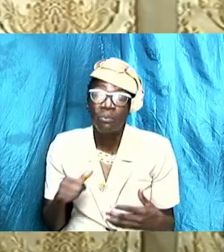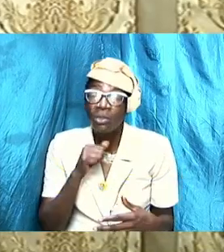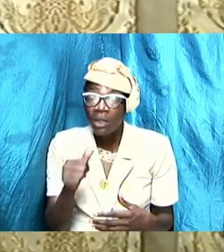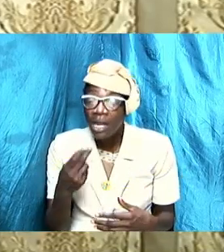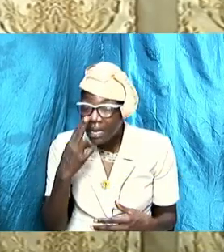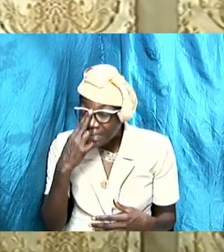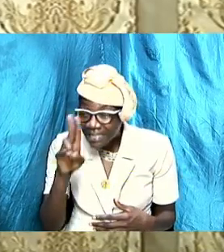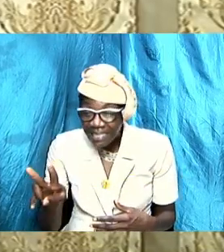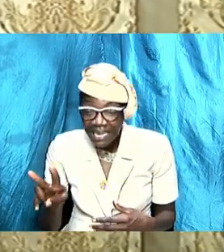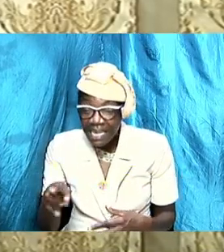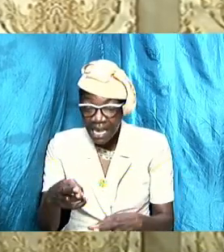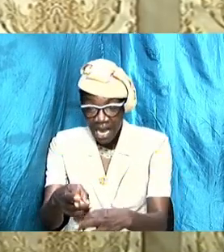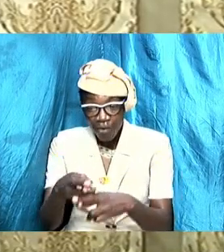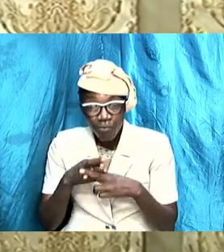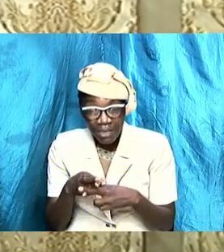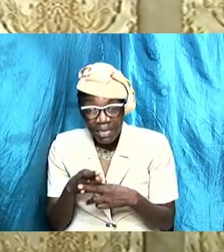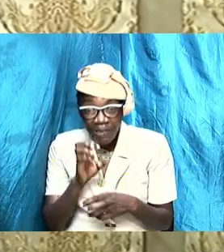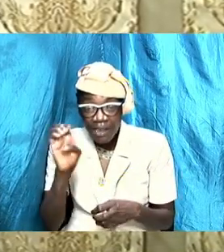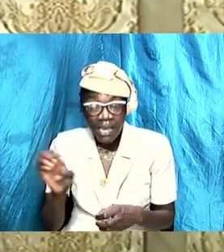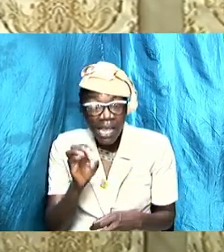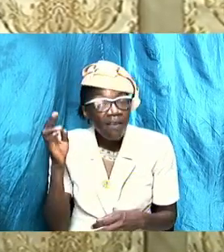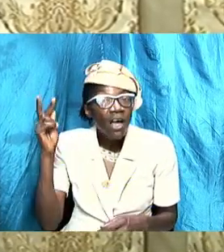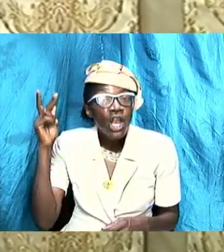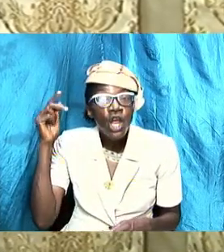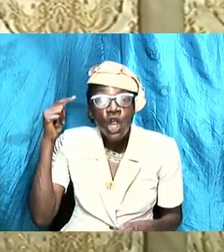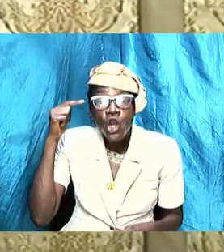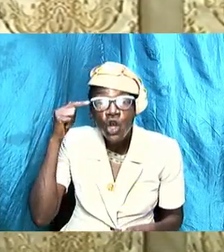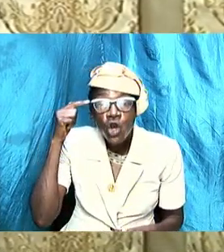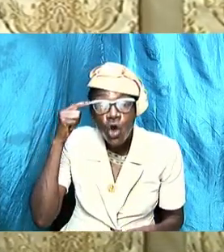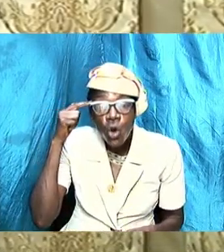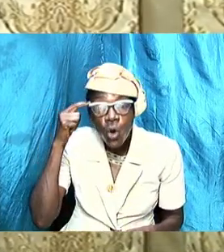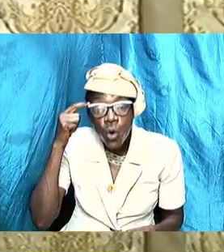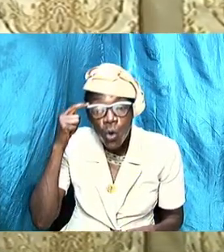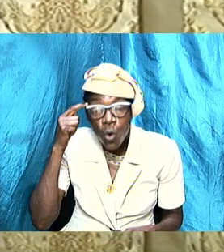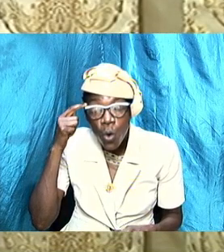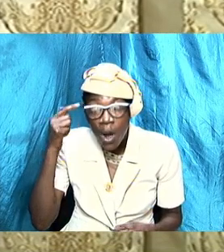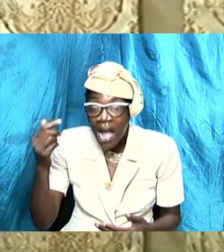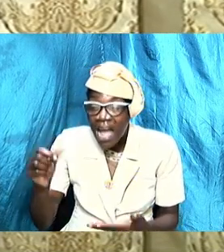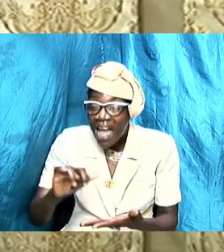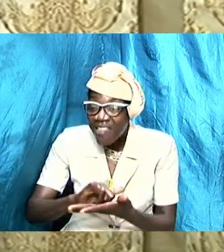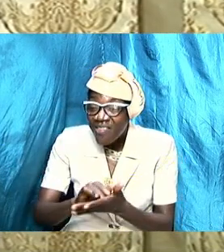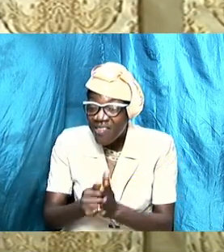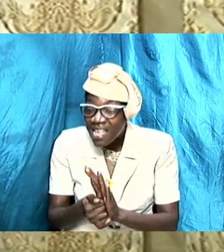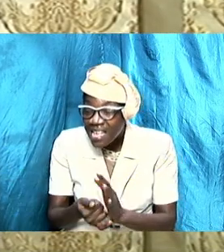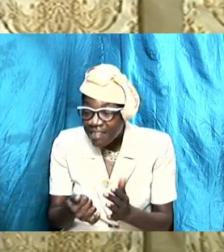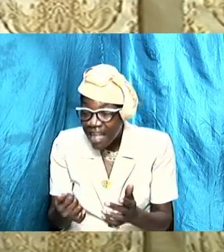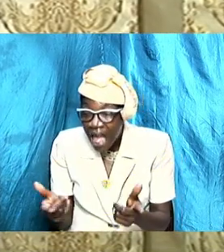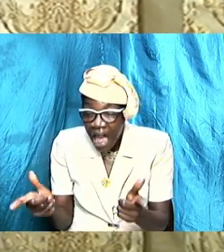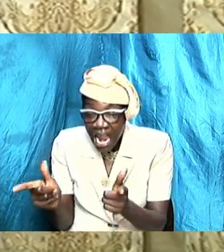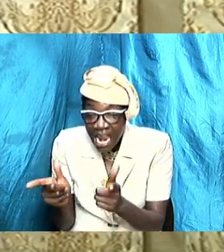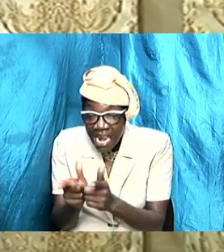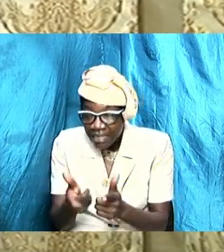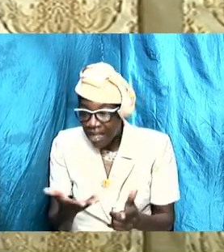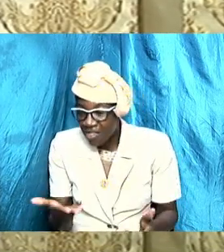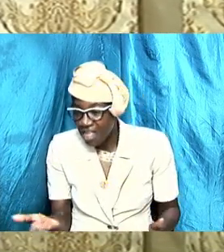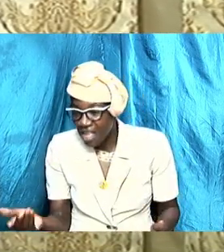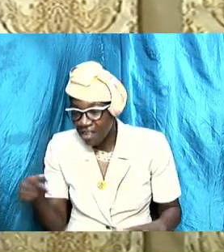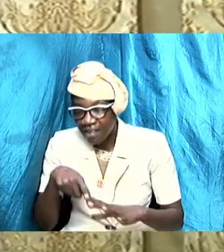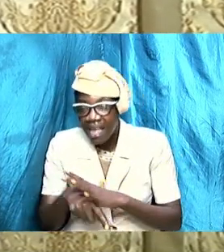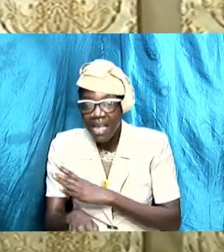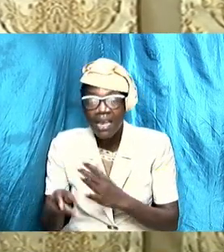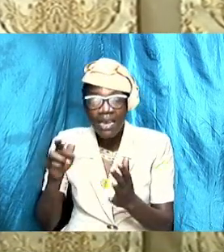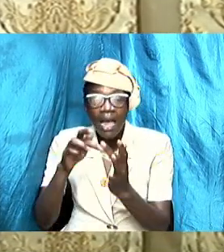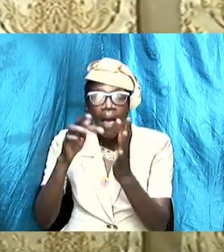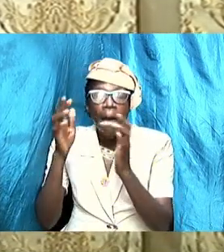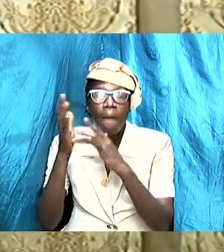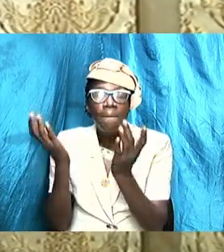received or even know that these simple nuggets are in the book. And this is one of the reasons, you